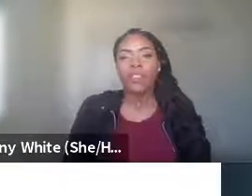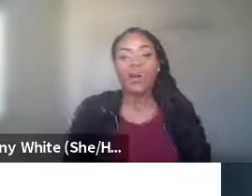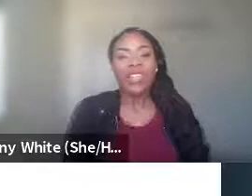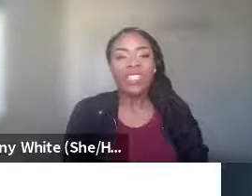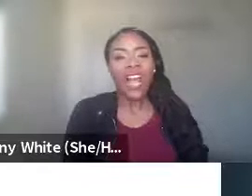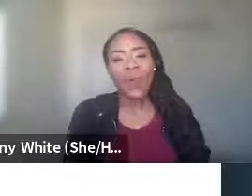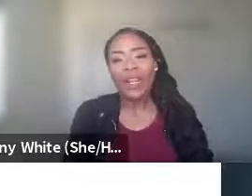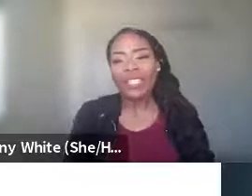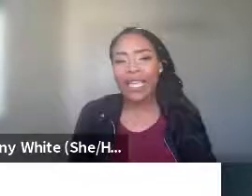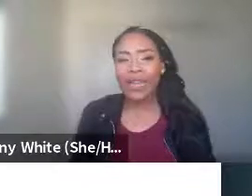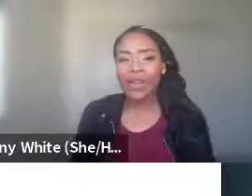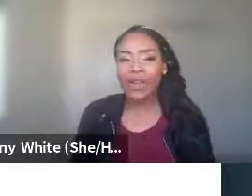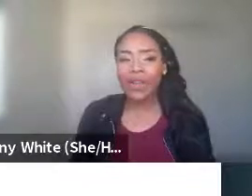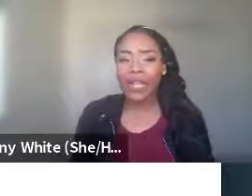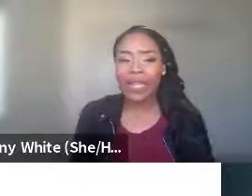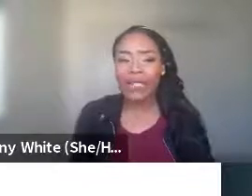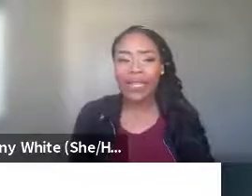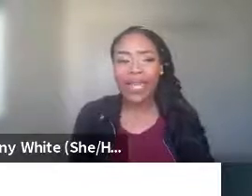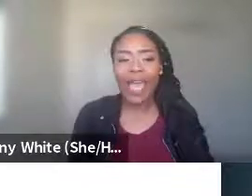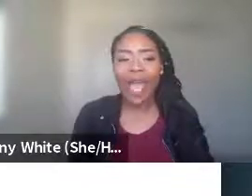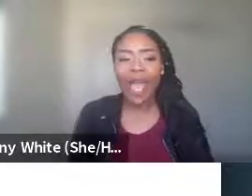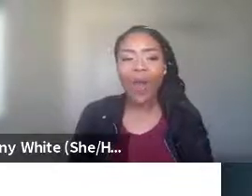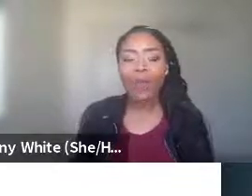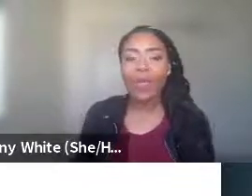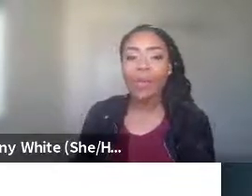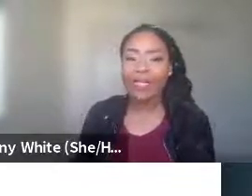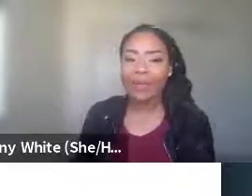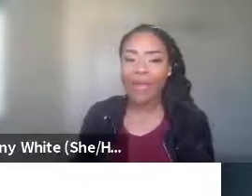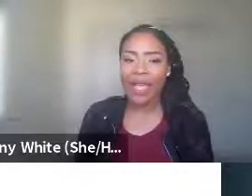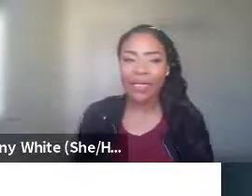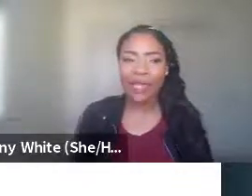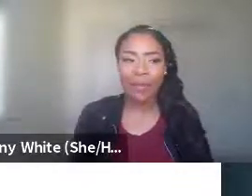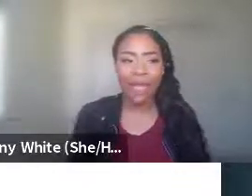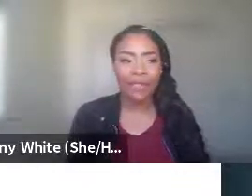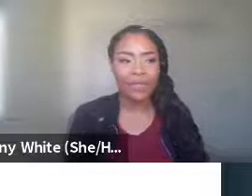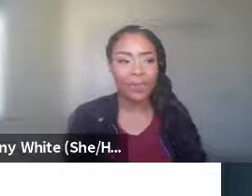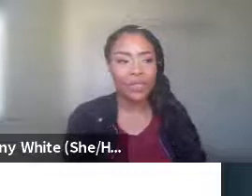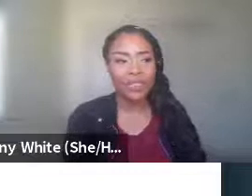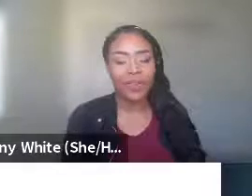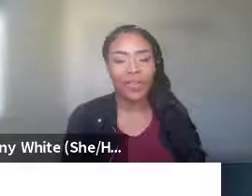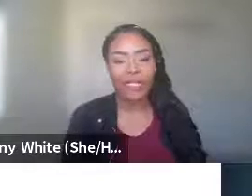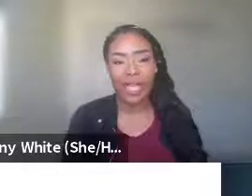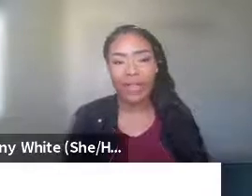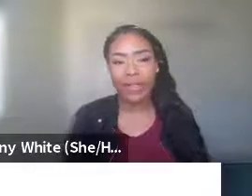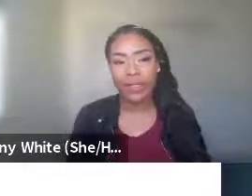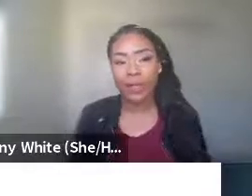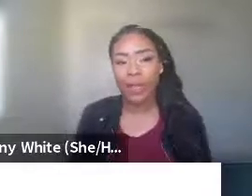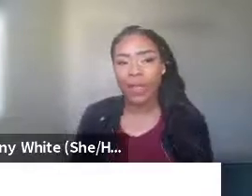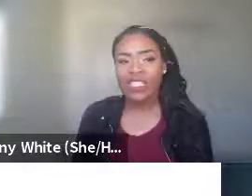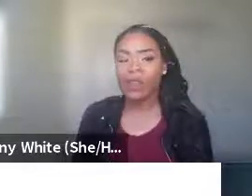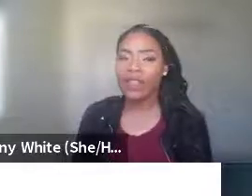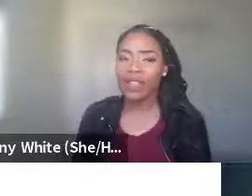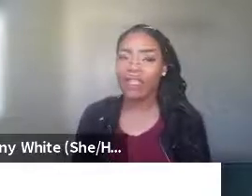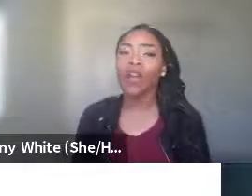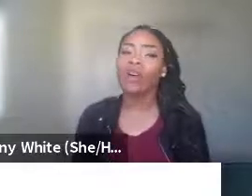So I just kind of wanted to take a critical glance at how implicit bias can impact different dimensions of our society. So